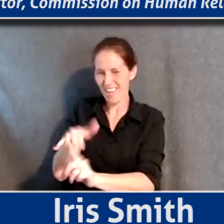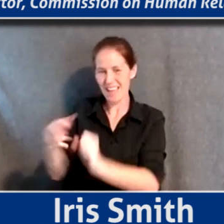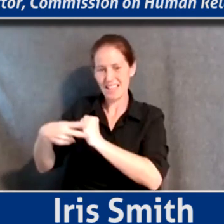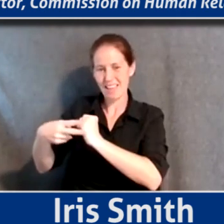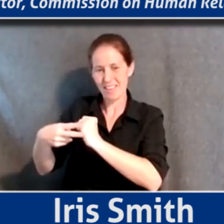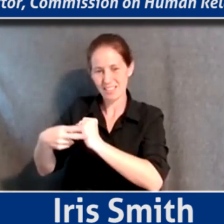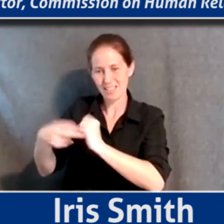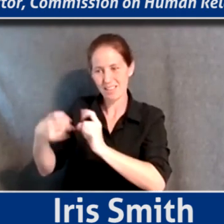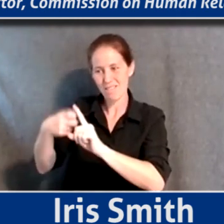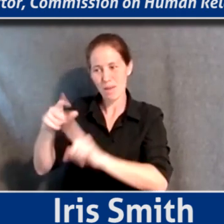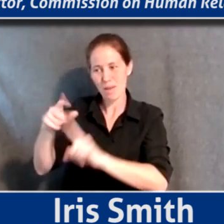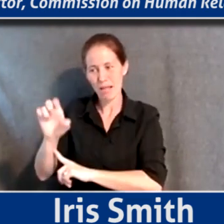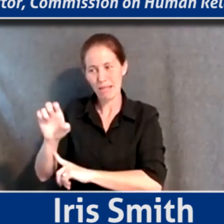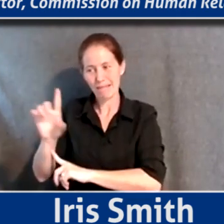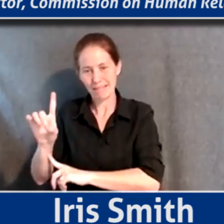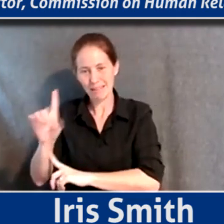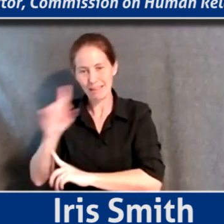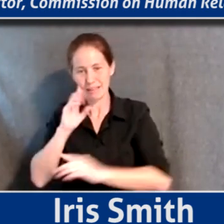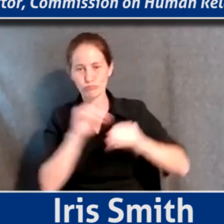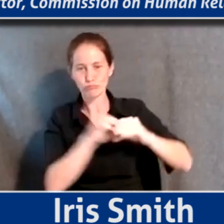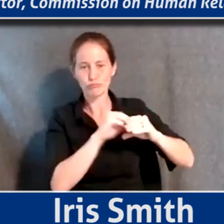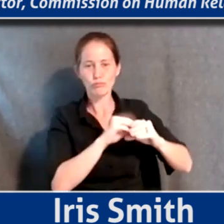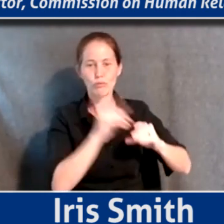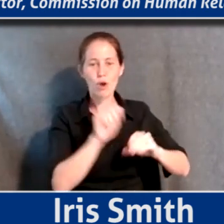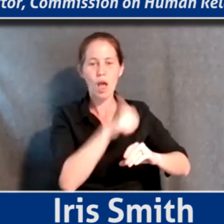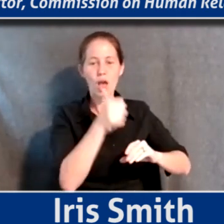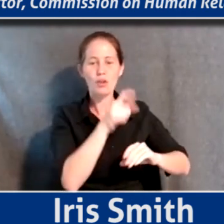for other things that you need and necessary items.